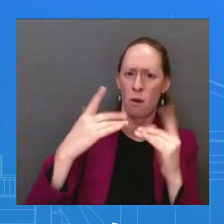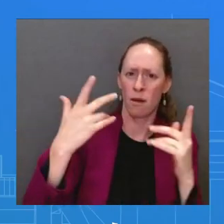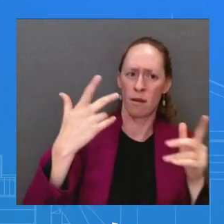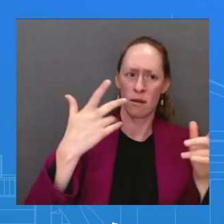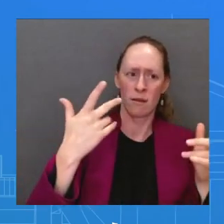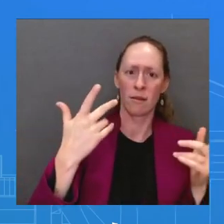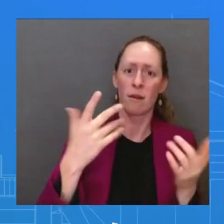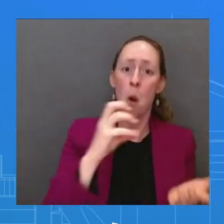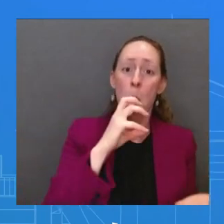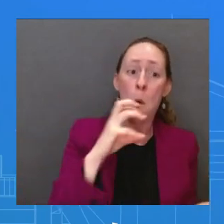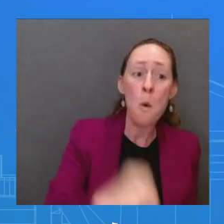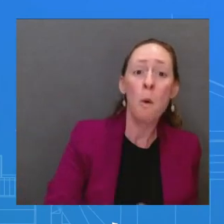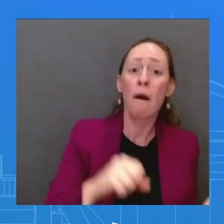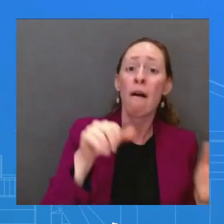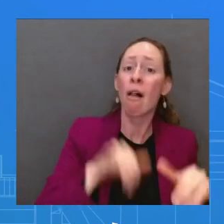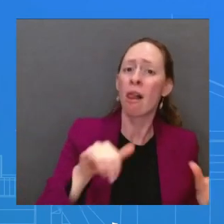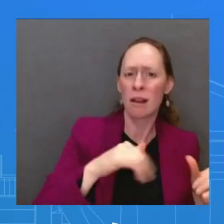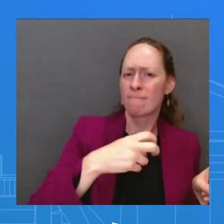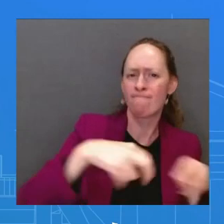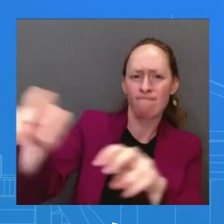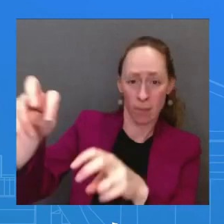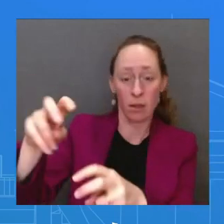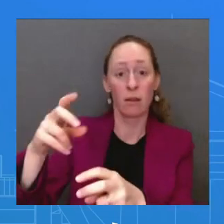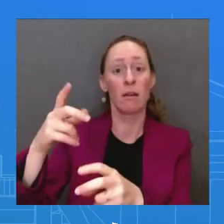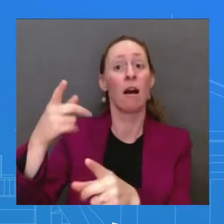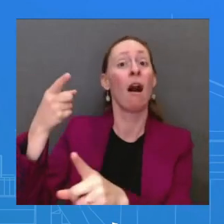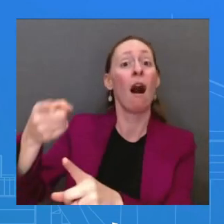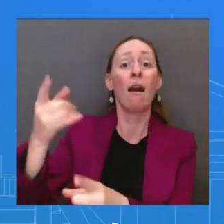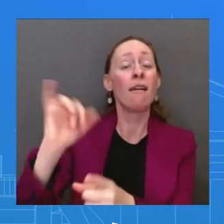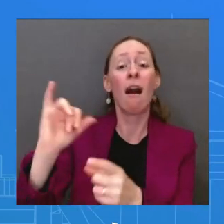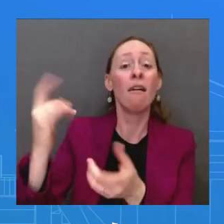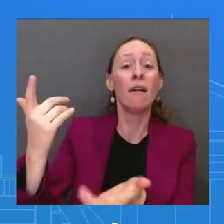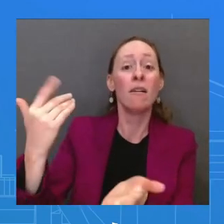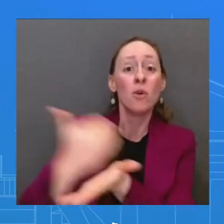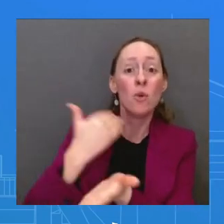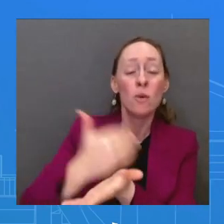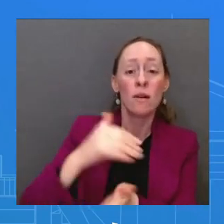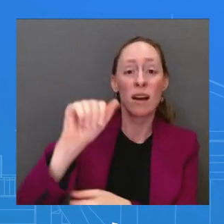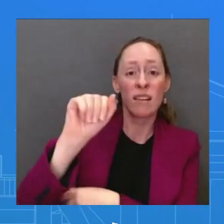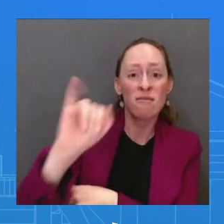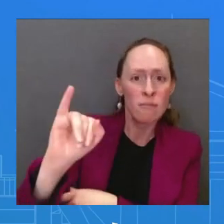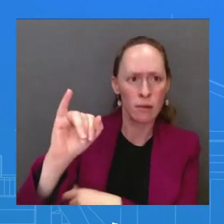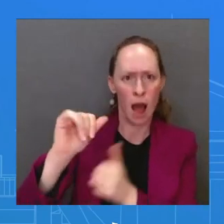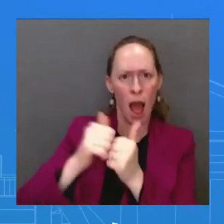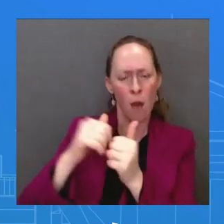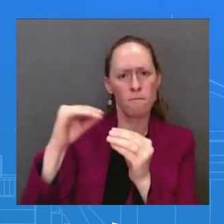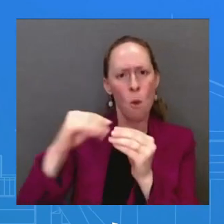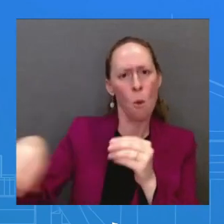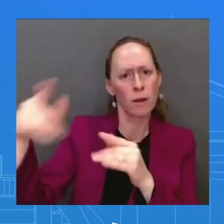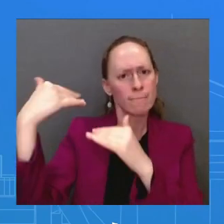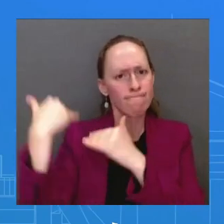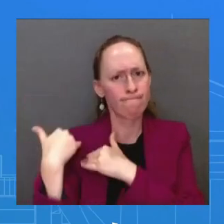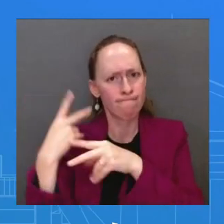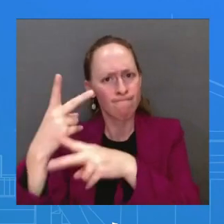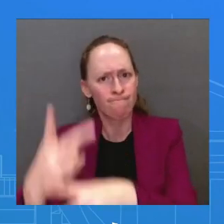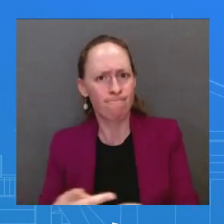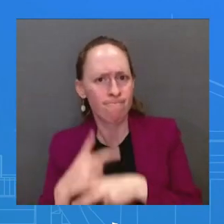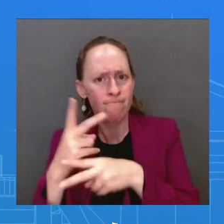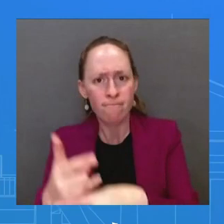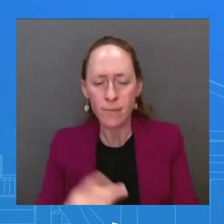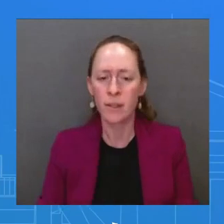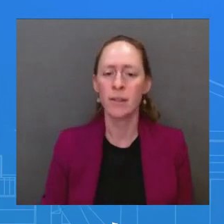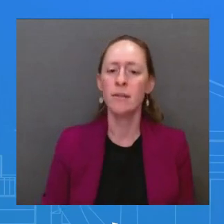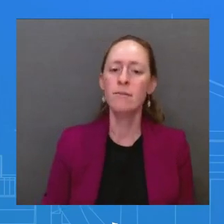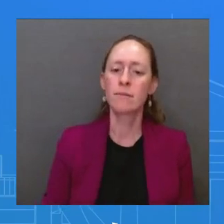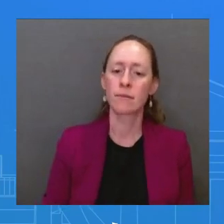In addition, we'll spotlight the progress that we've been making on the Partnership for Global Infrastructure Investment, or what we call PGI.